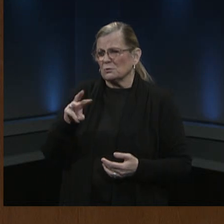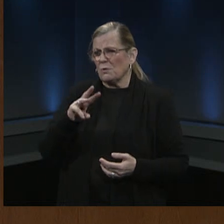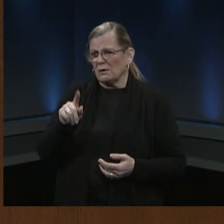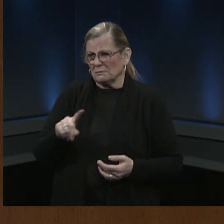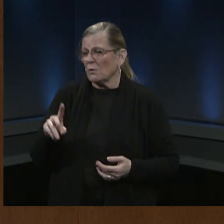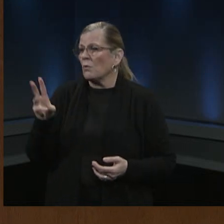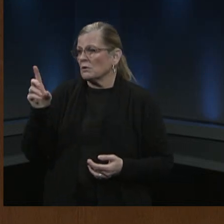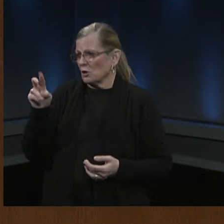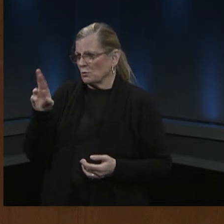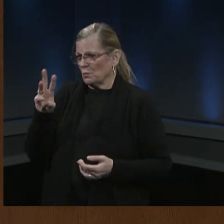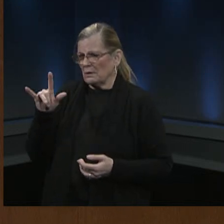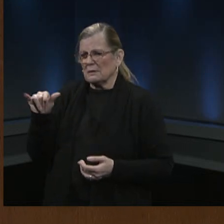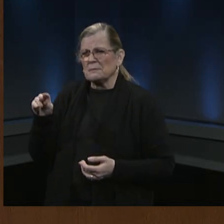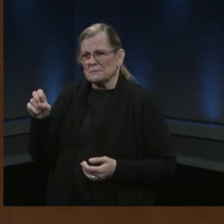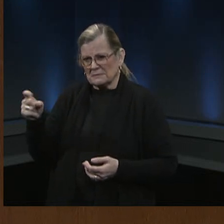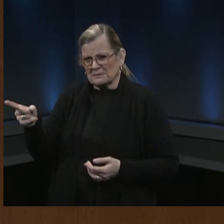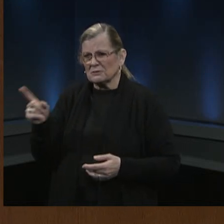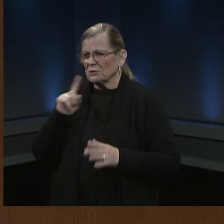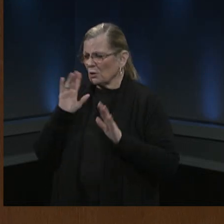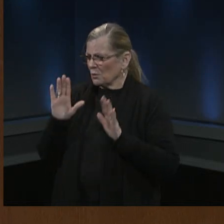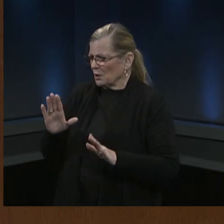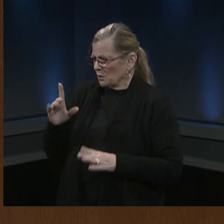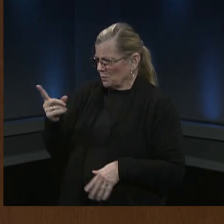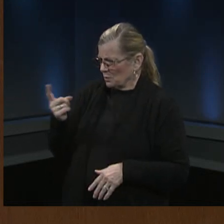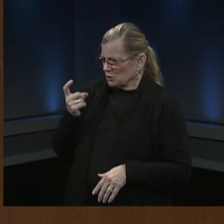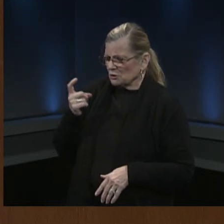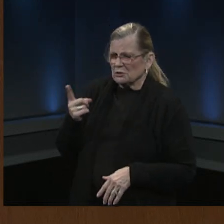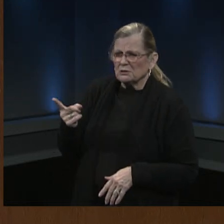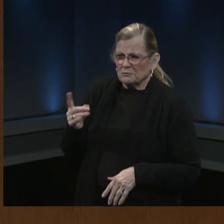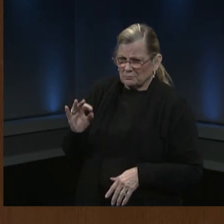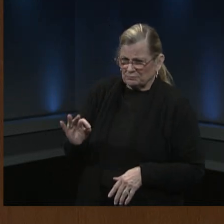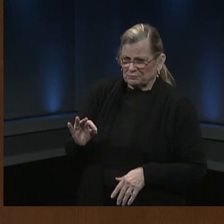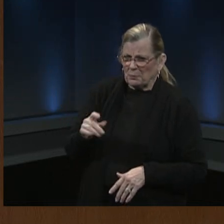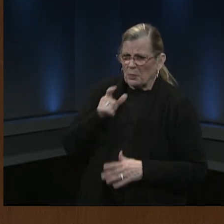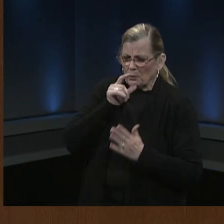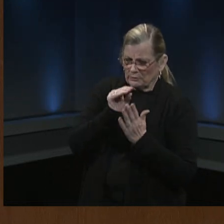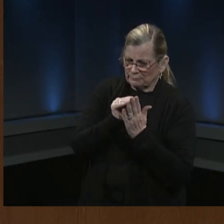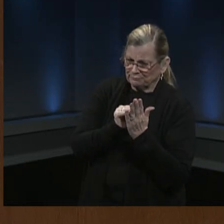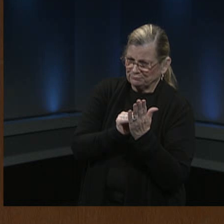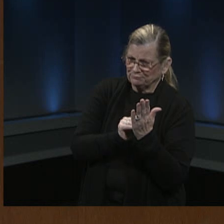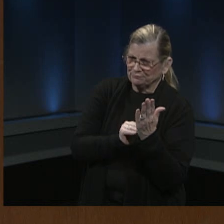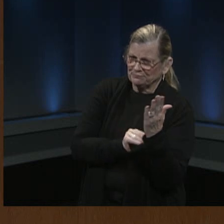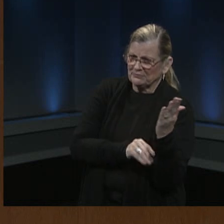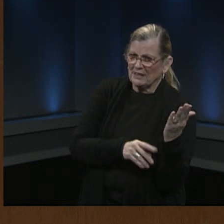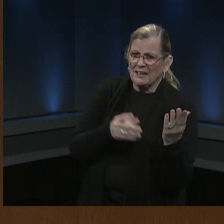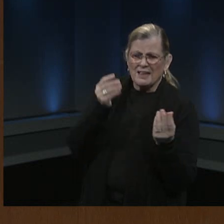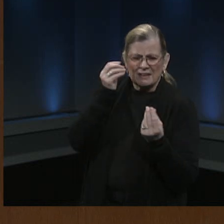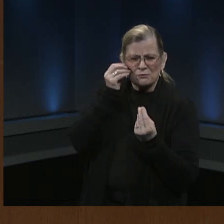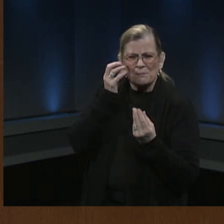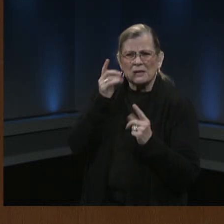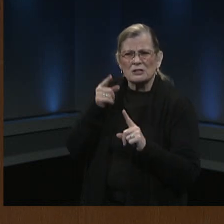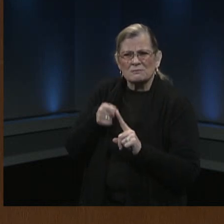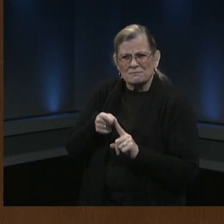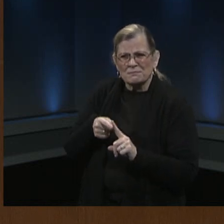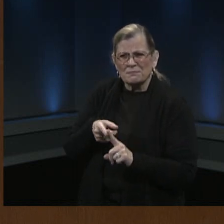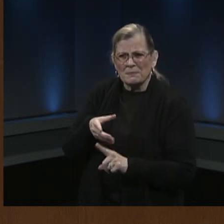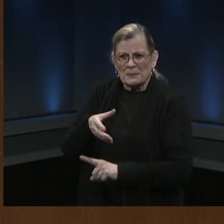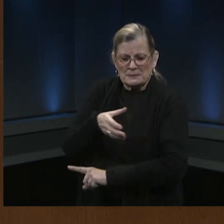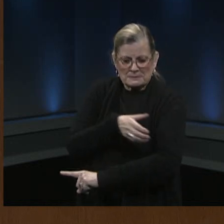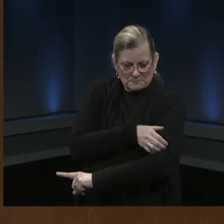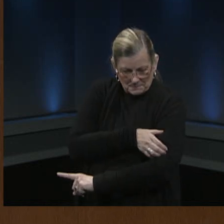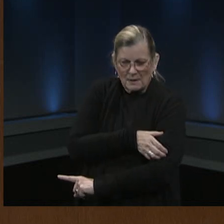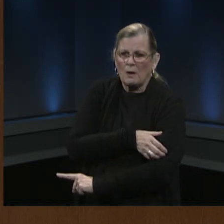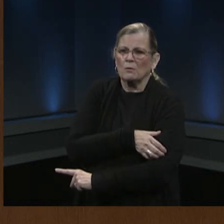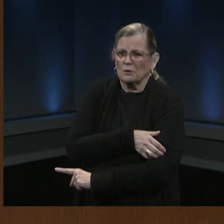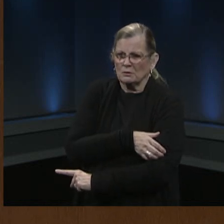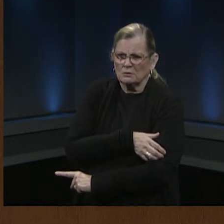dr schwartz i feel like taking notes right um and information is power but how different communities get information is what we have